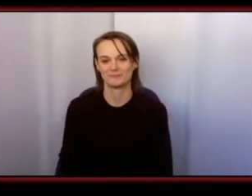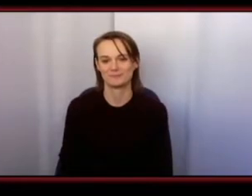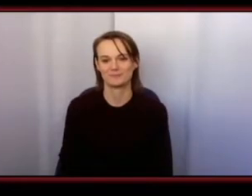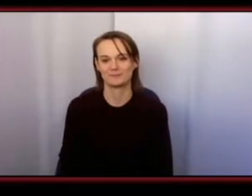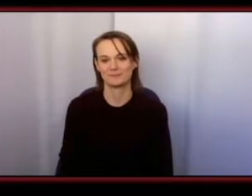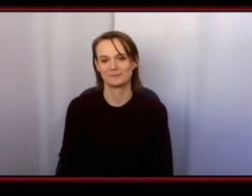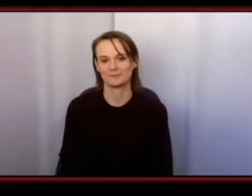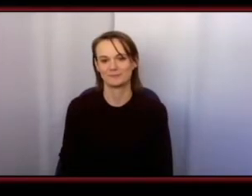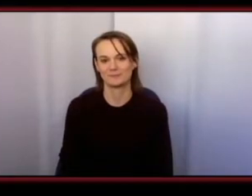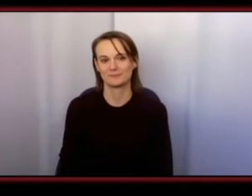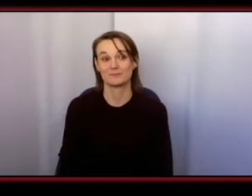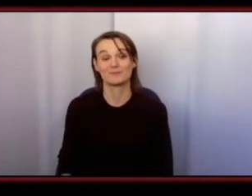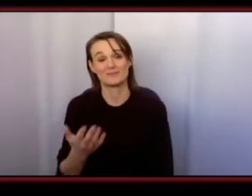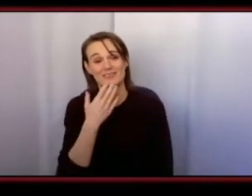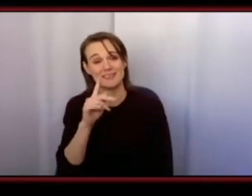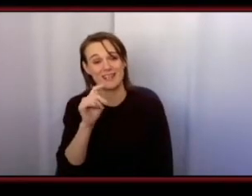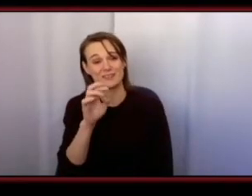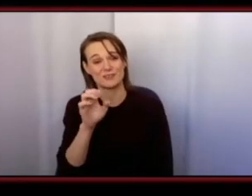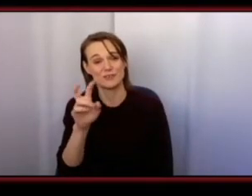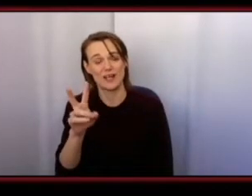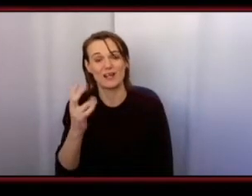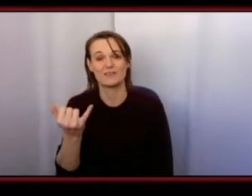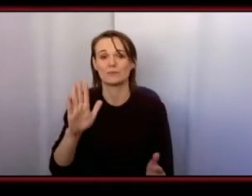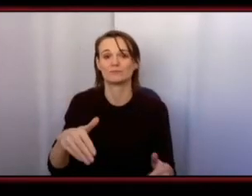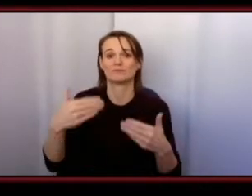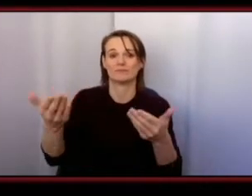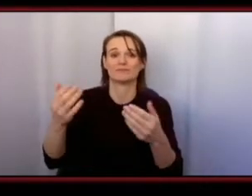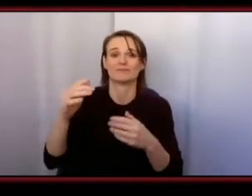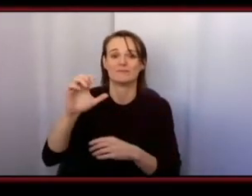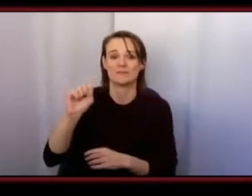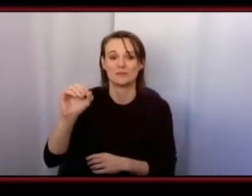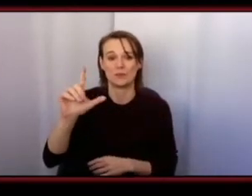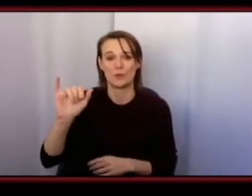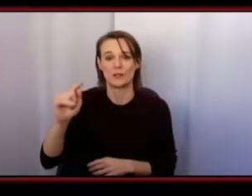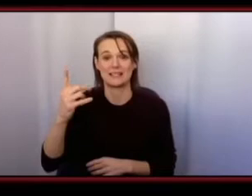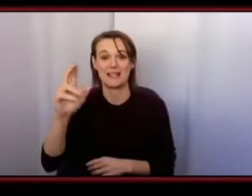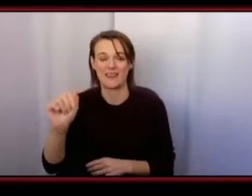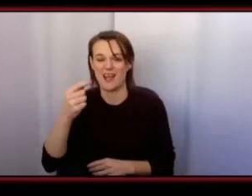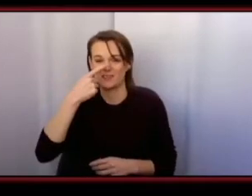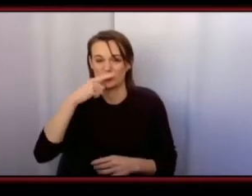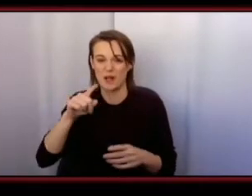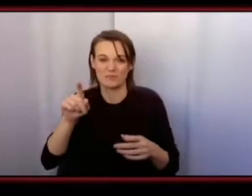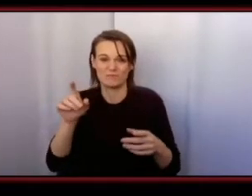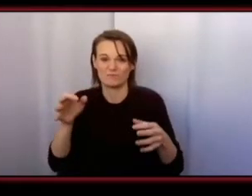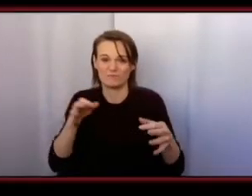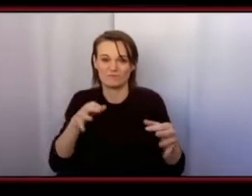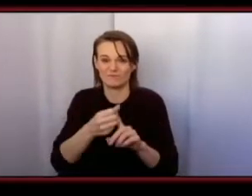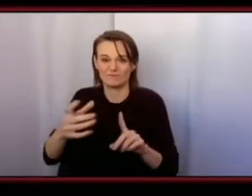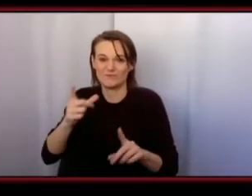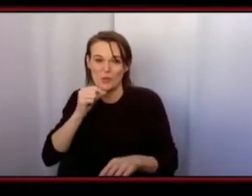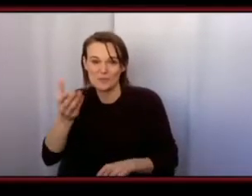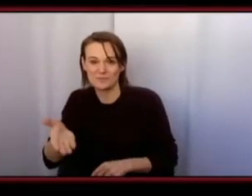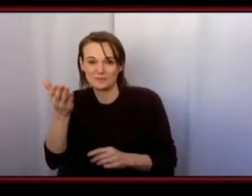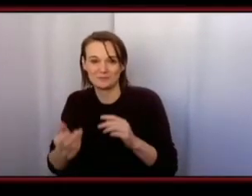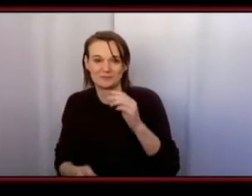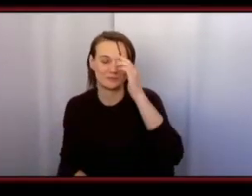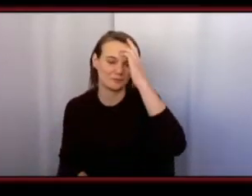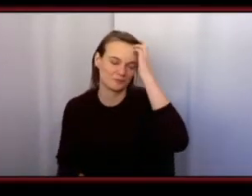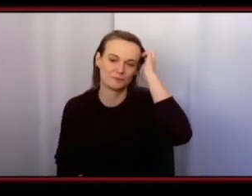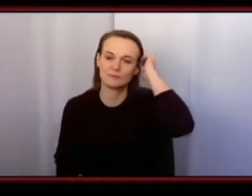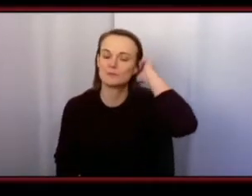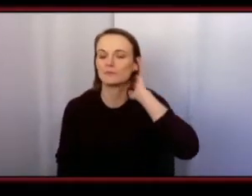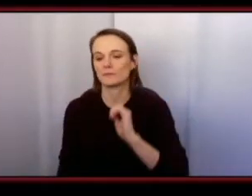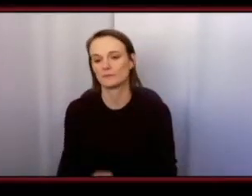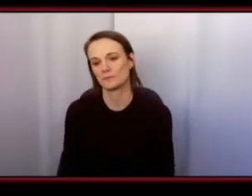development Villeneuve have that requirement that's great knowledge great platform later yeah i would do